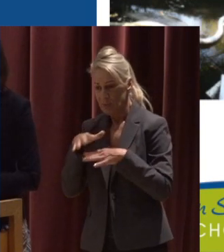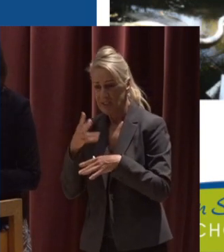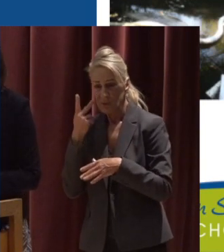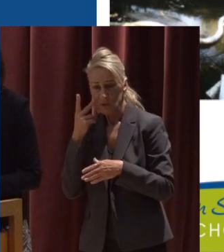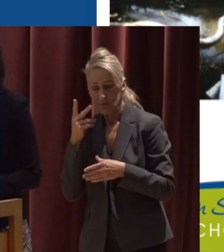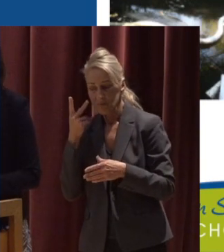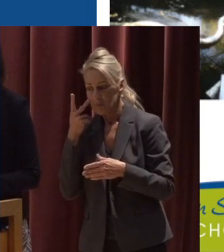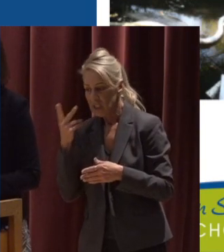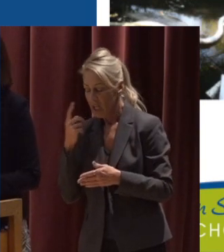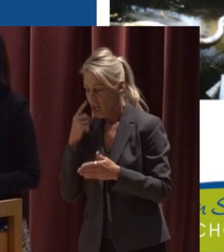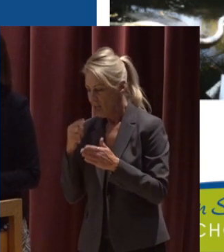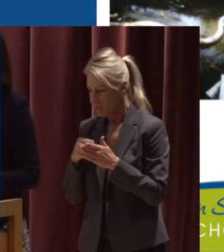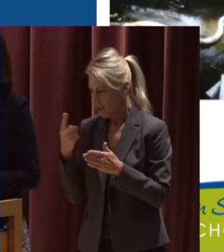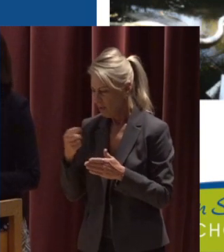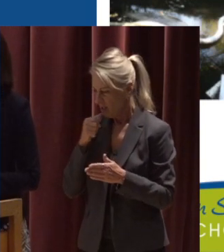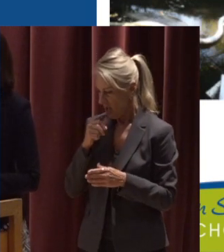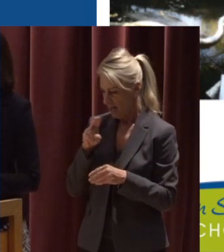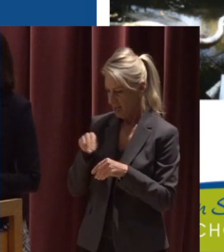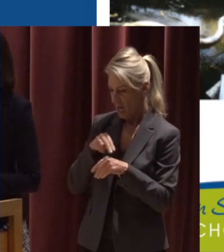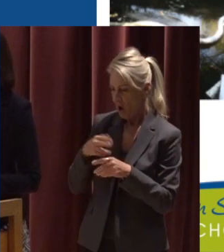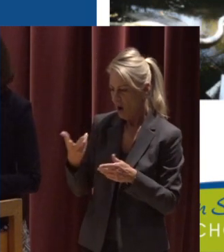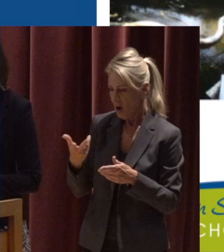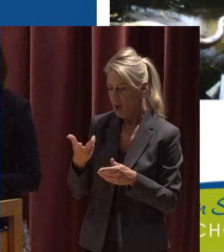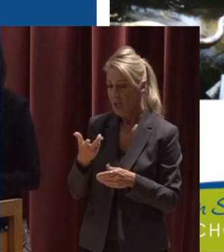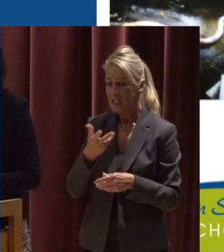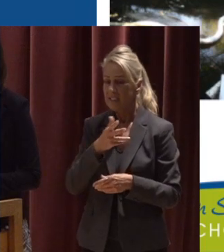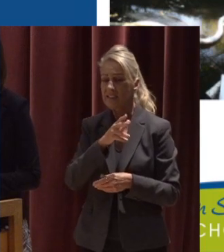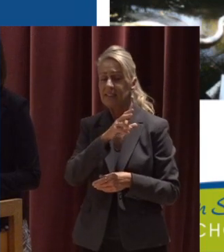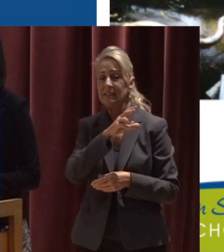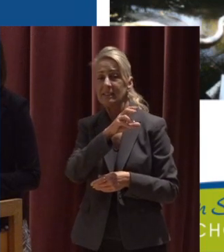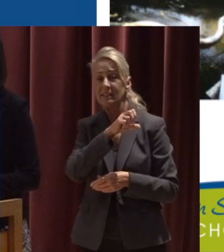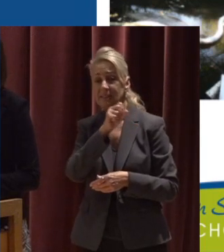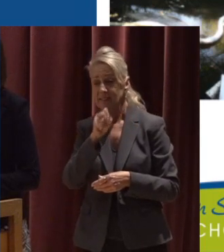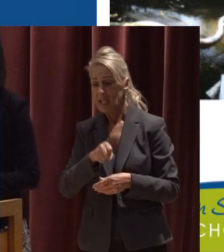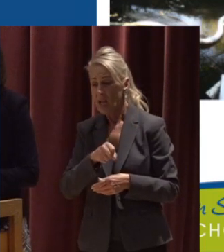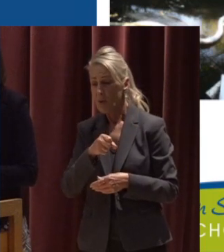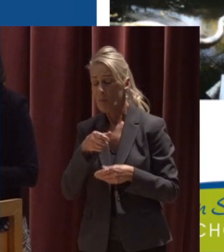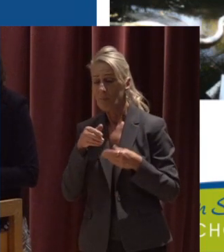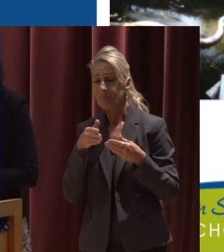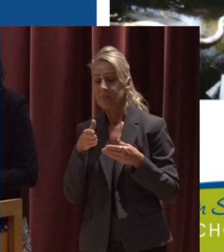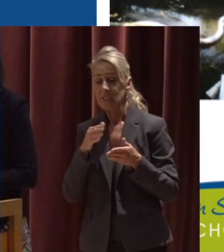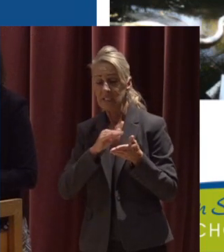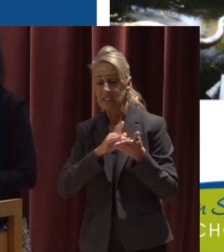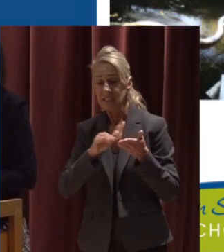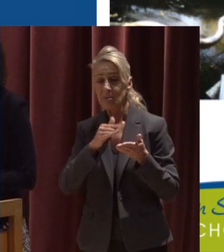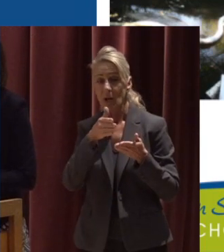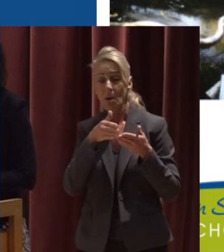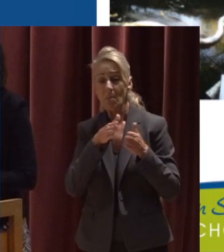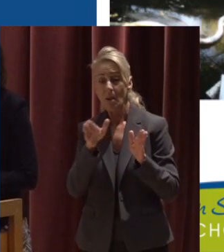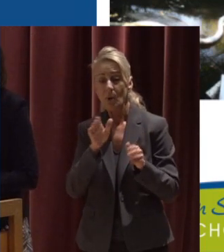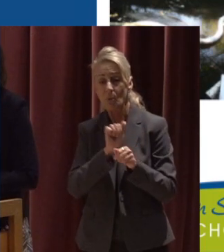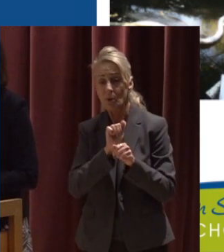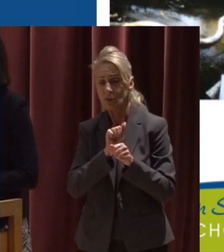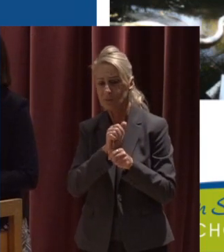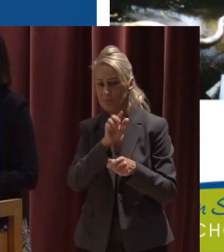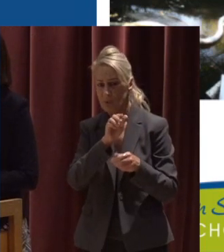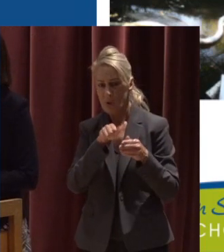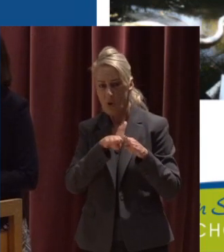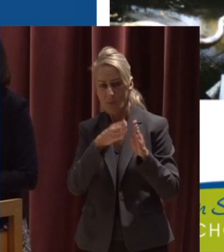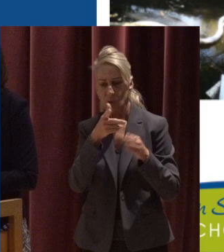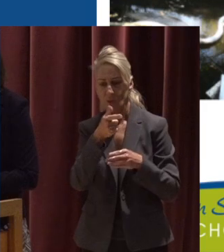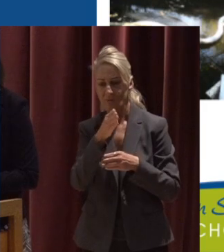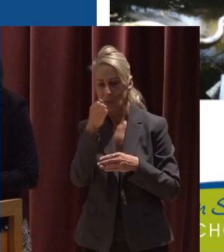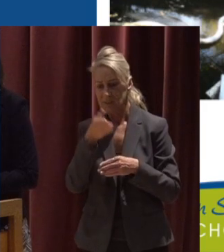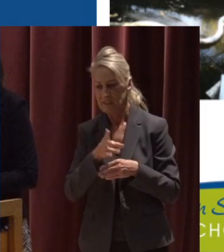something that doesn't quite look natural The City of Salem Public Works dispatch is 24-7 We'll be more than happy to take your information And